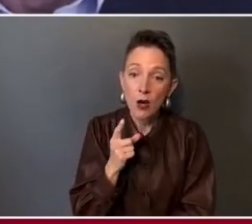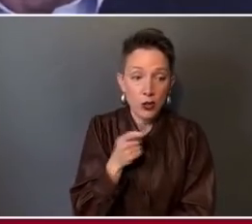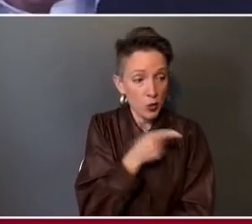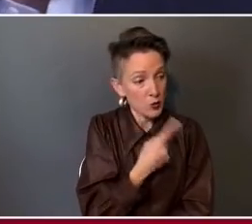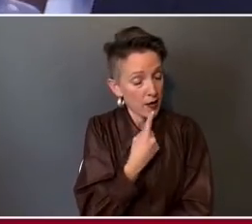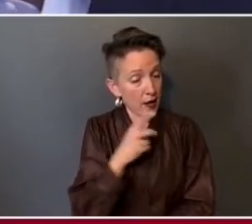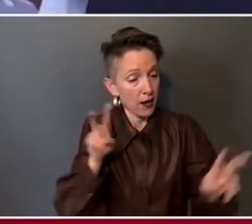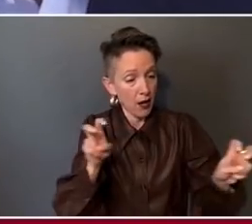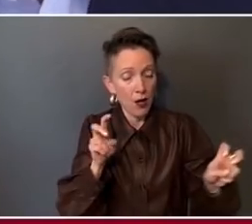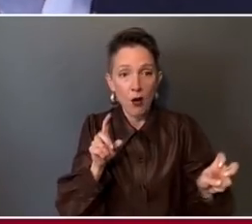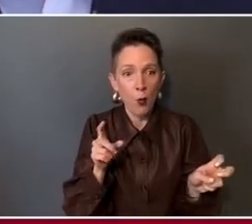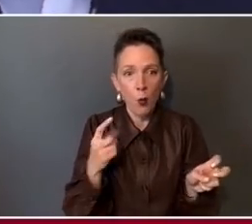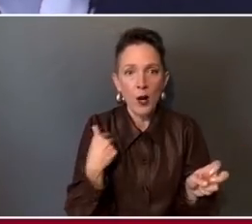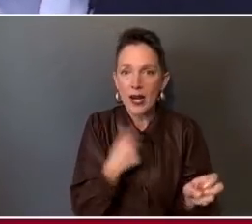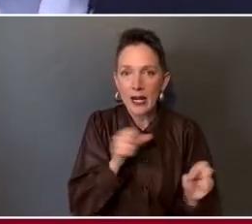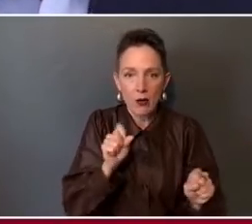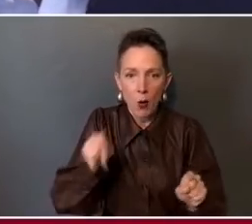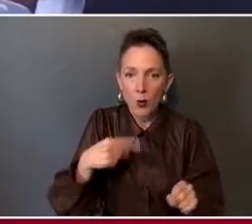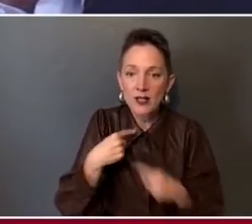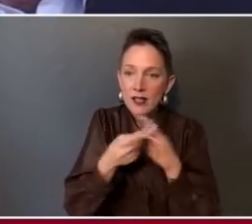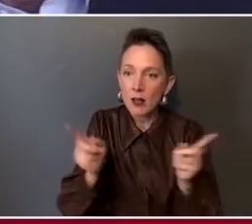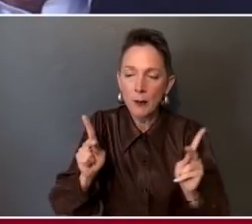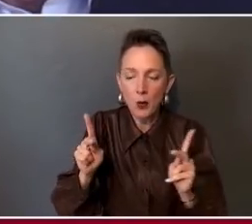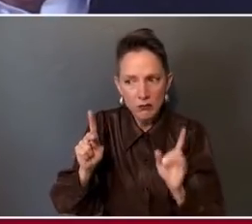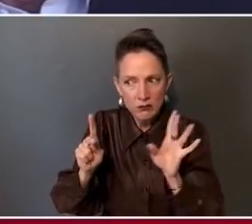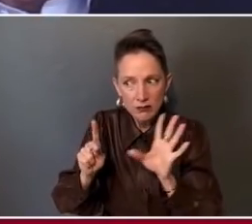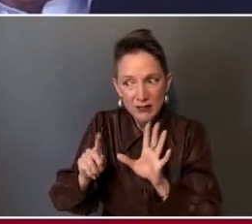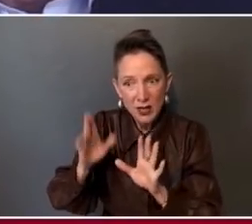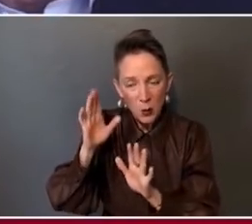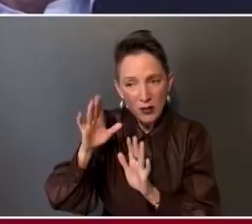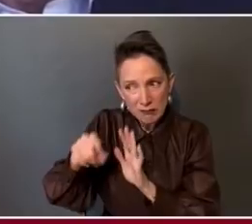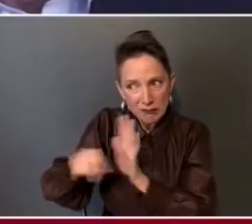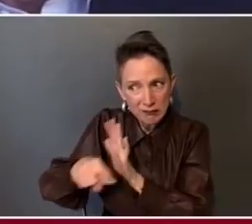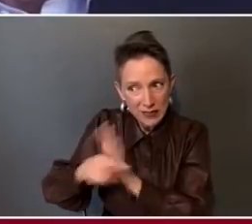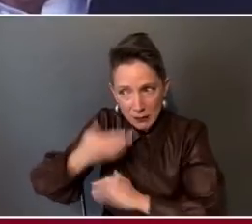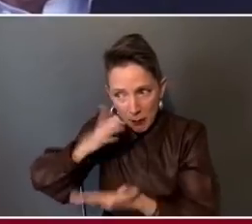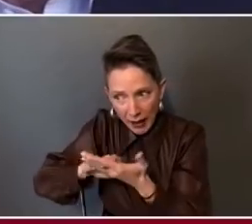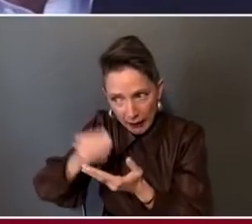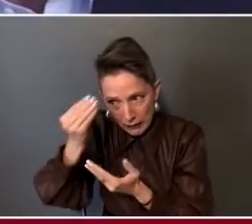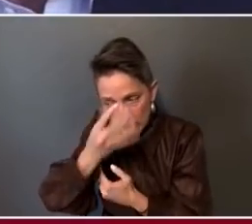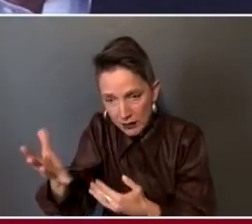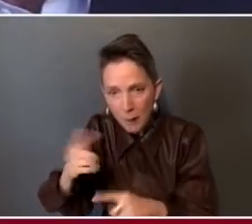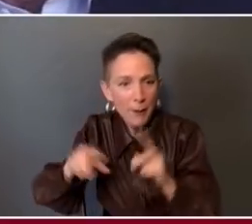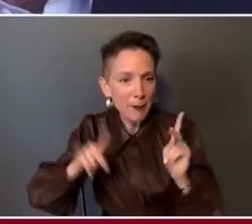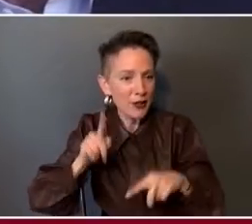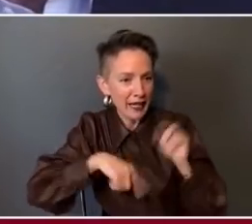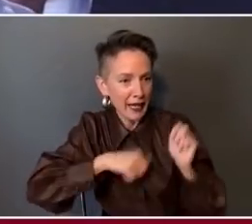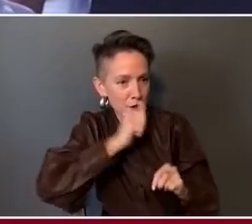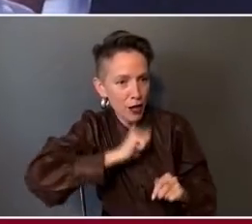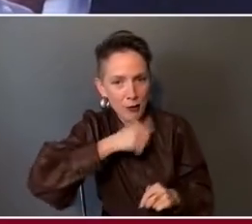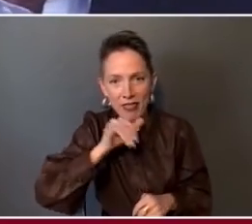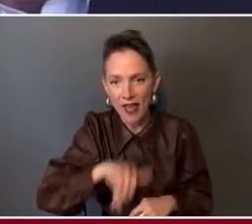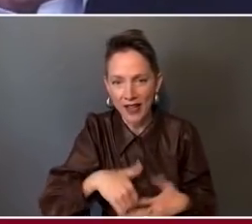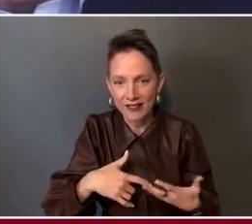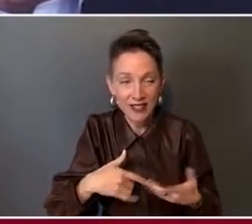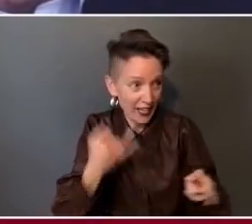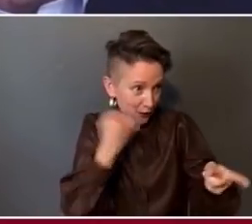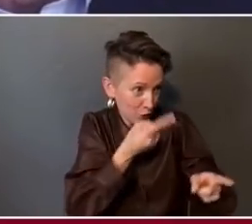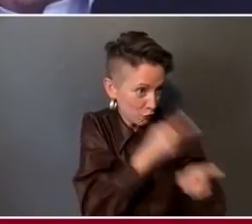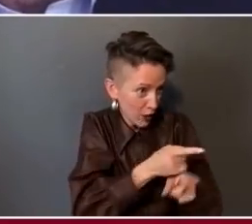of telling the public that things are dire that people will tolerate, whether or not that's true or not,